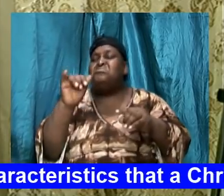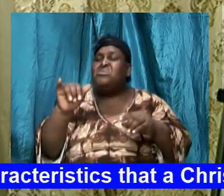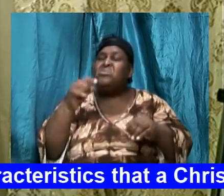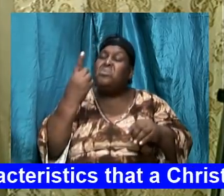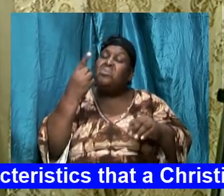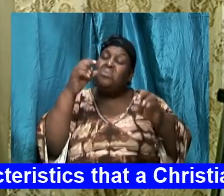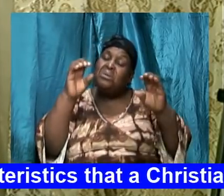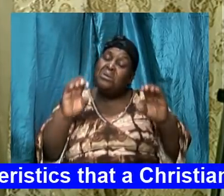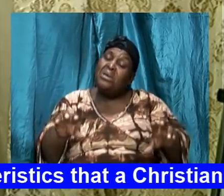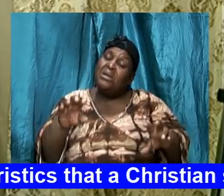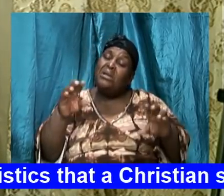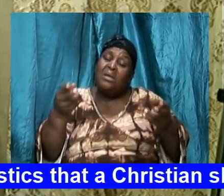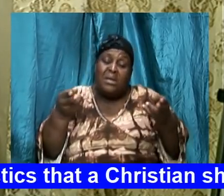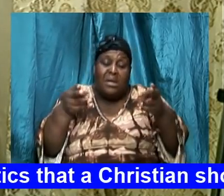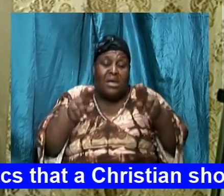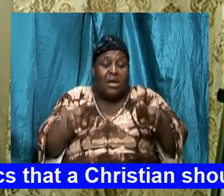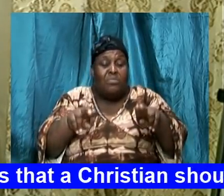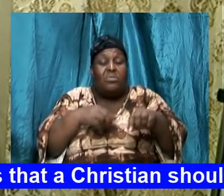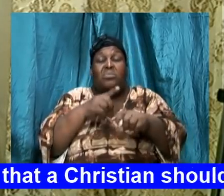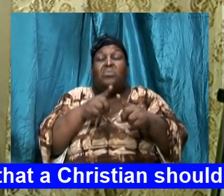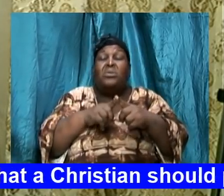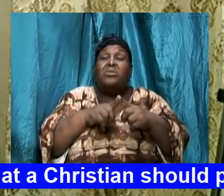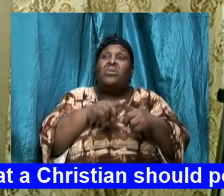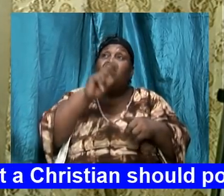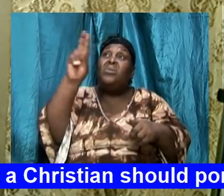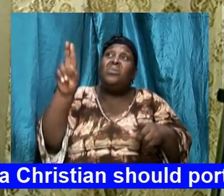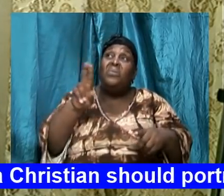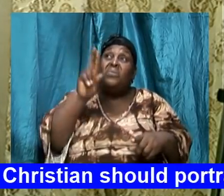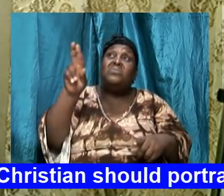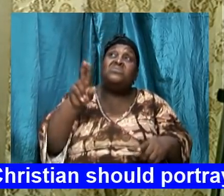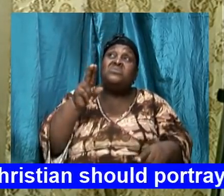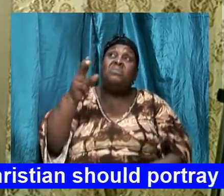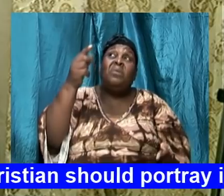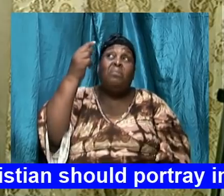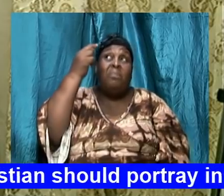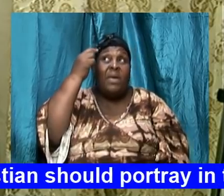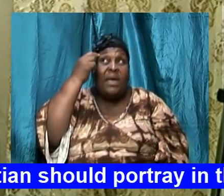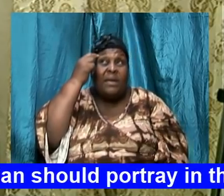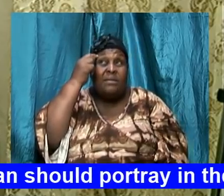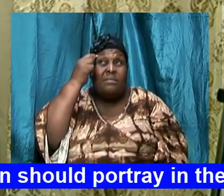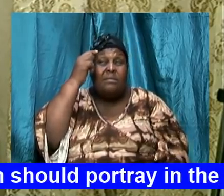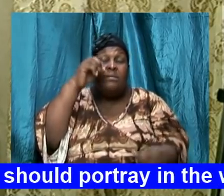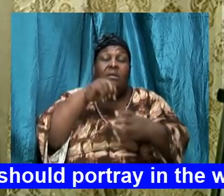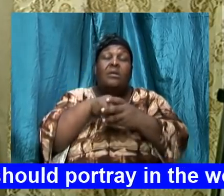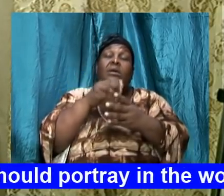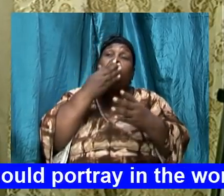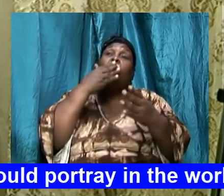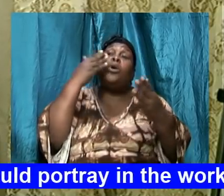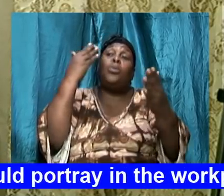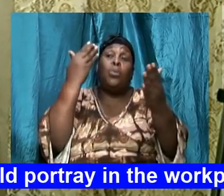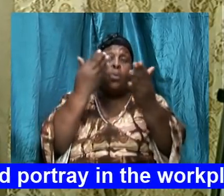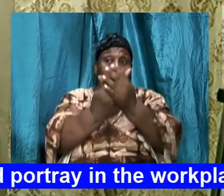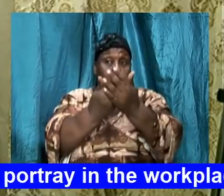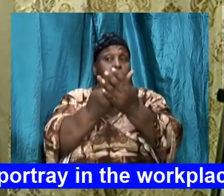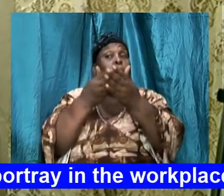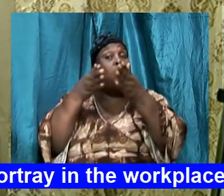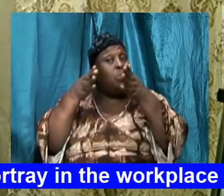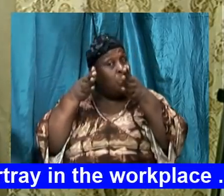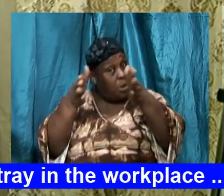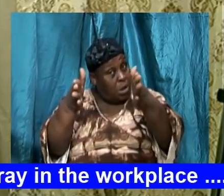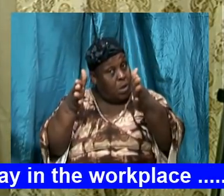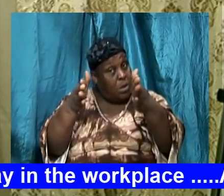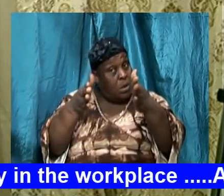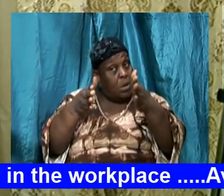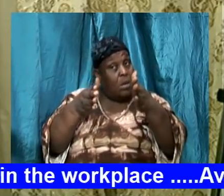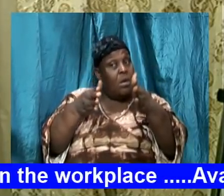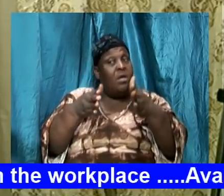when we utilize our minds. And this is why the Bible, when it says, it is with the mind that we serve God. Because